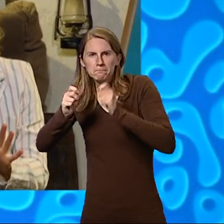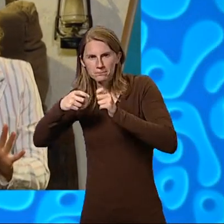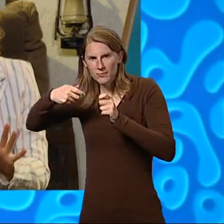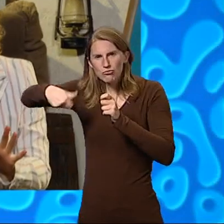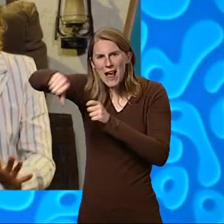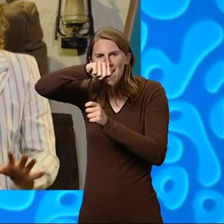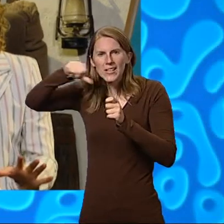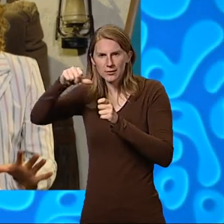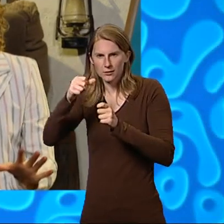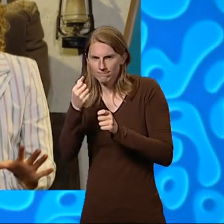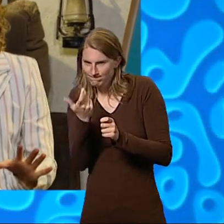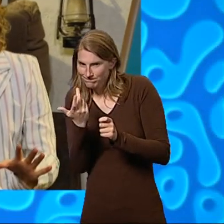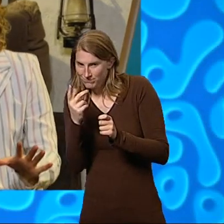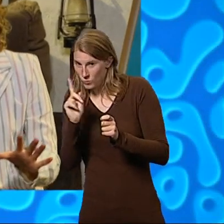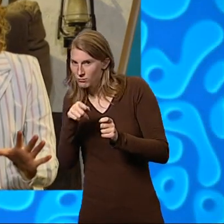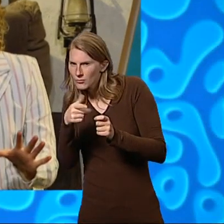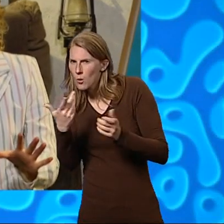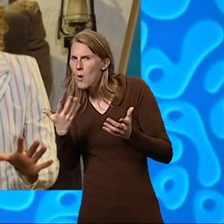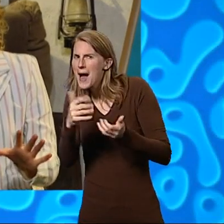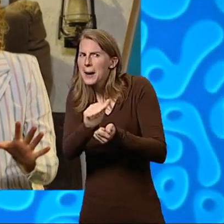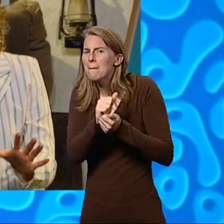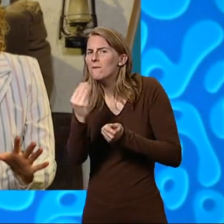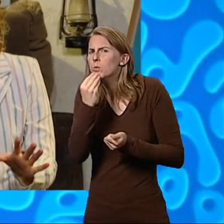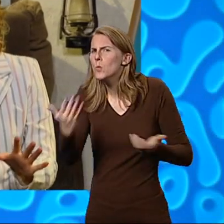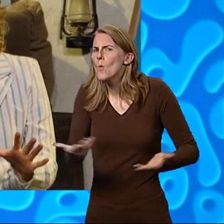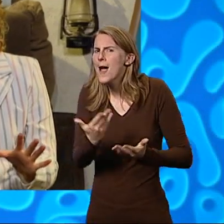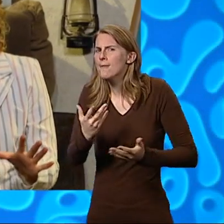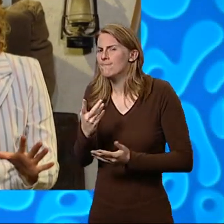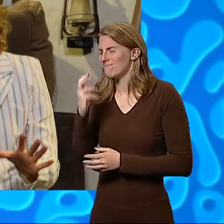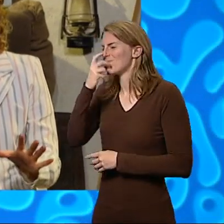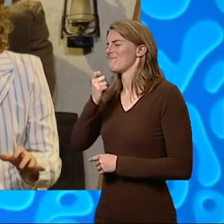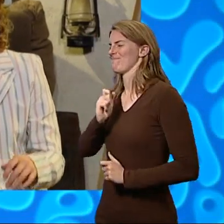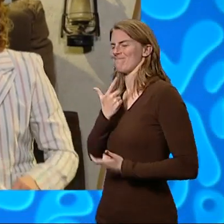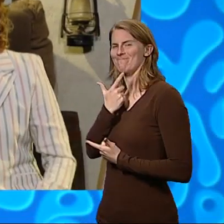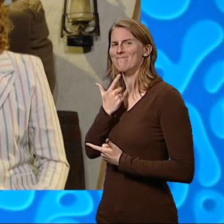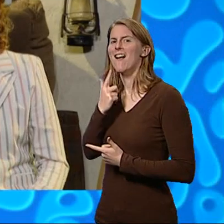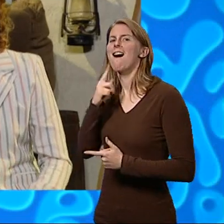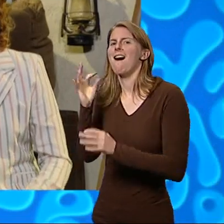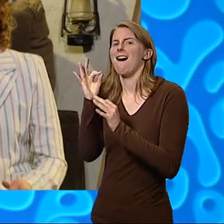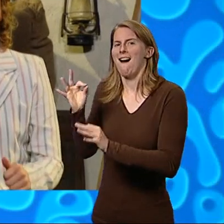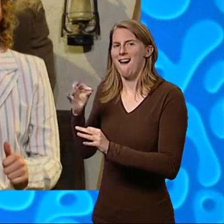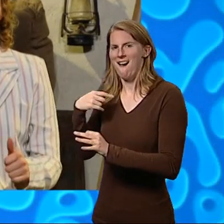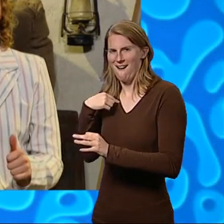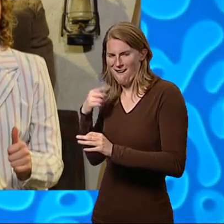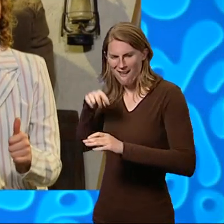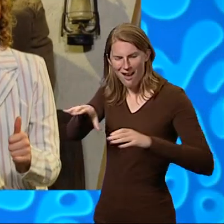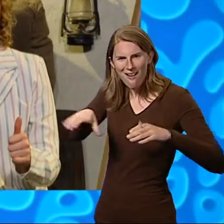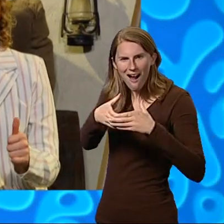food. Boris grinned. Excellent! We'll meet the gang at our secret cave and make a plan. When it's dark, we shall